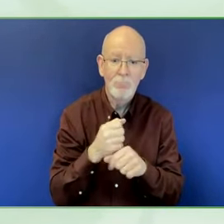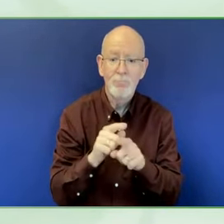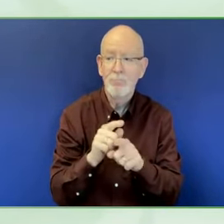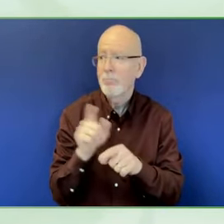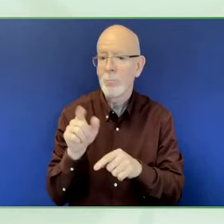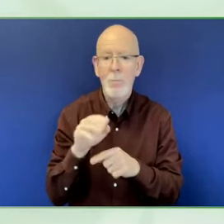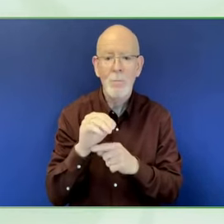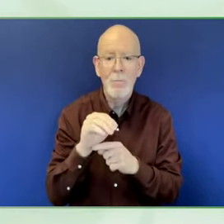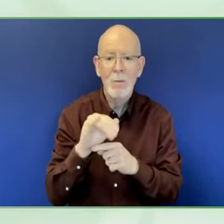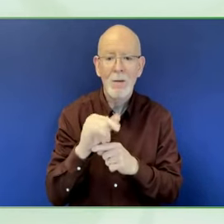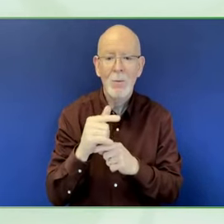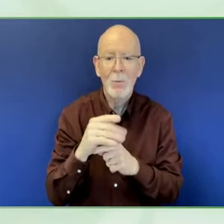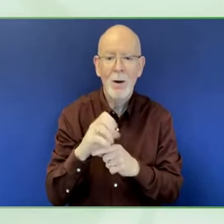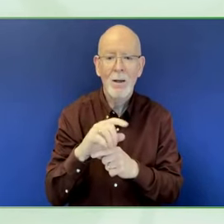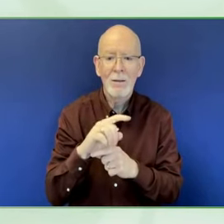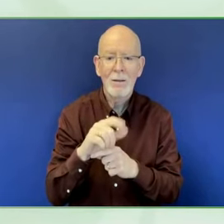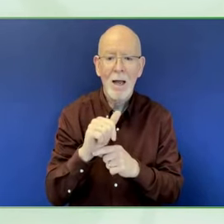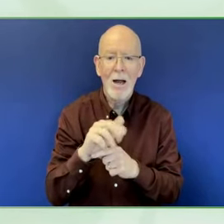Miguel